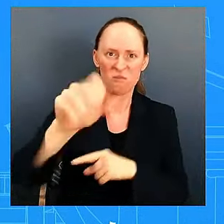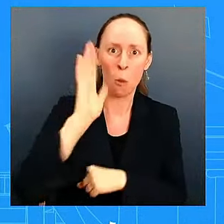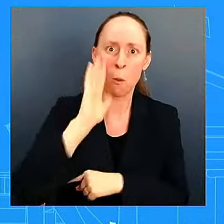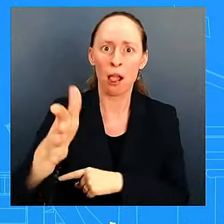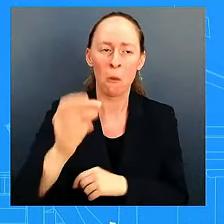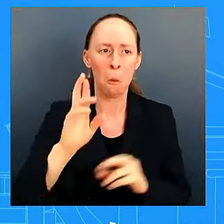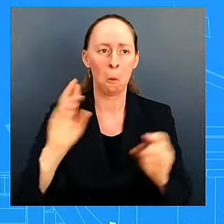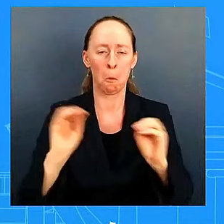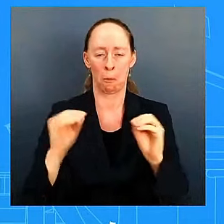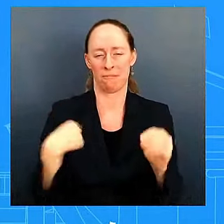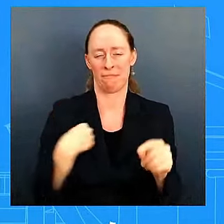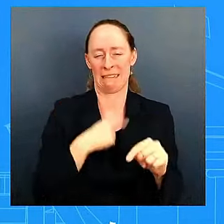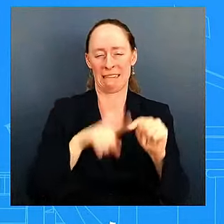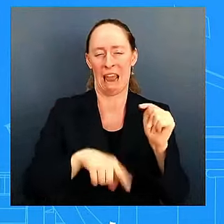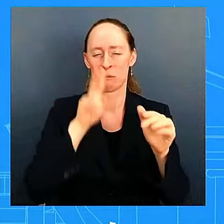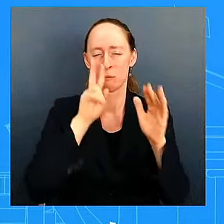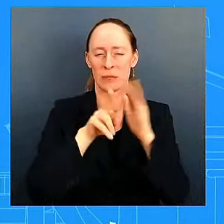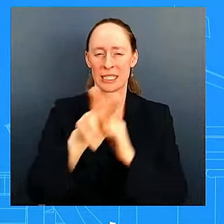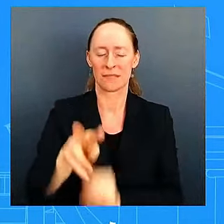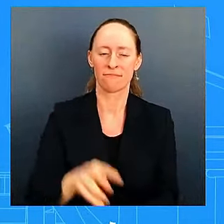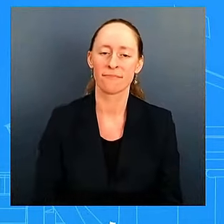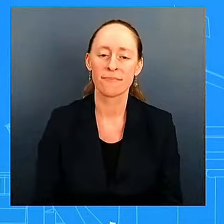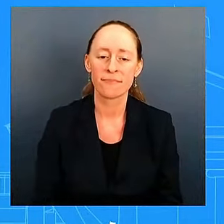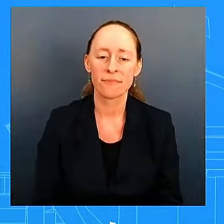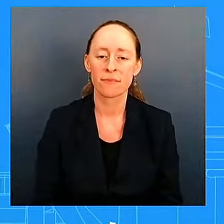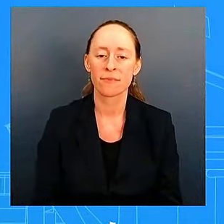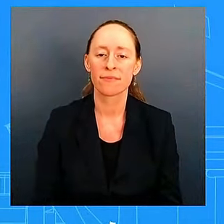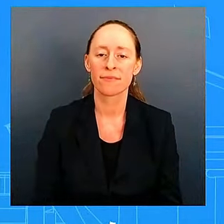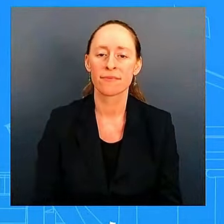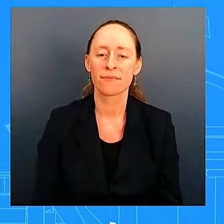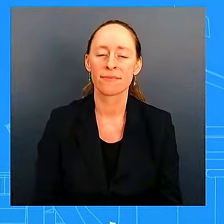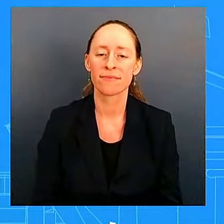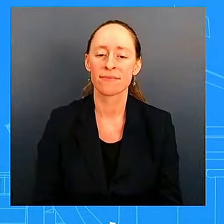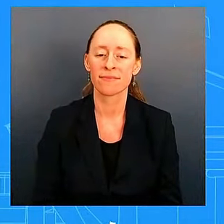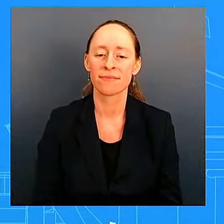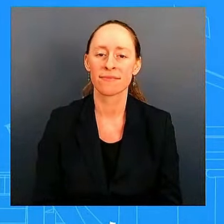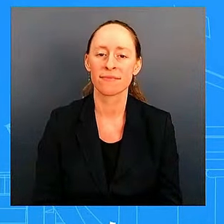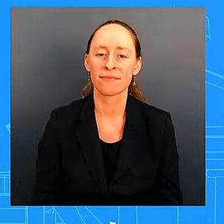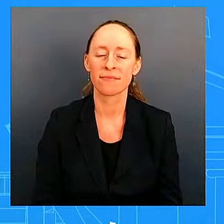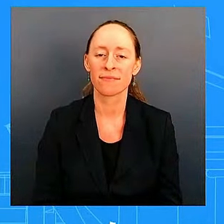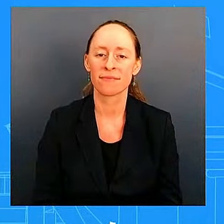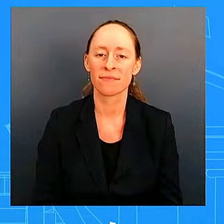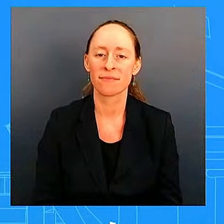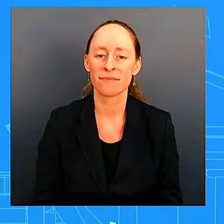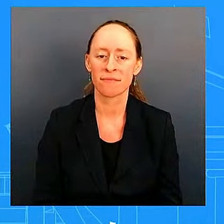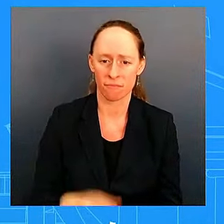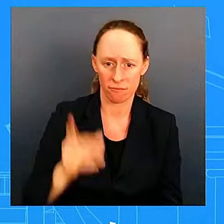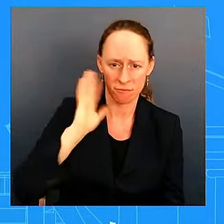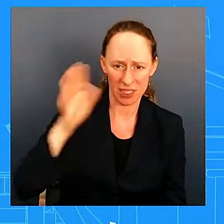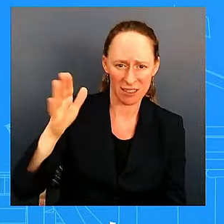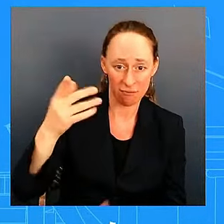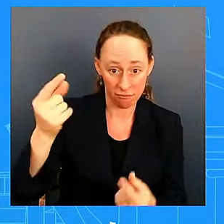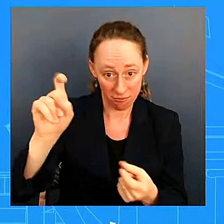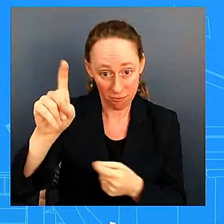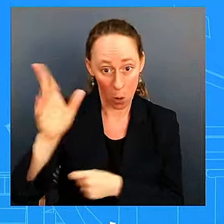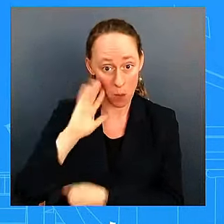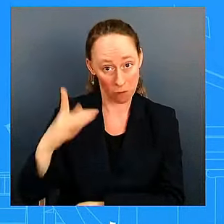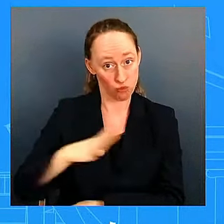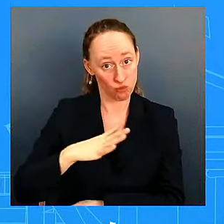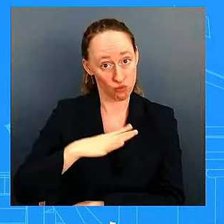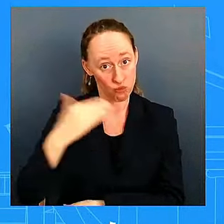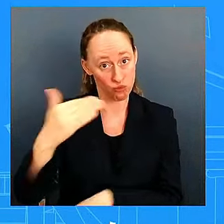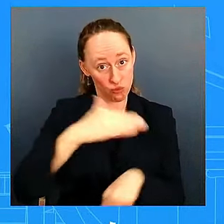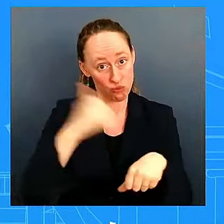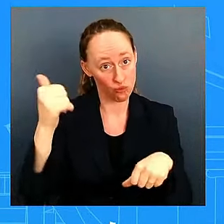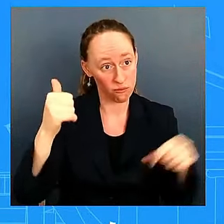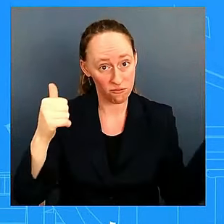if he was going to ask for one how much it is and if he's calling them back so look i don't have anything to add on on if he's going to call them back how much it is